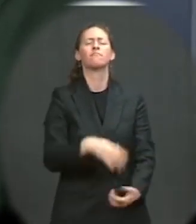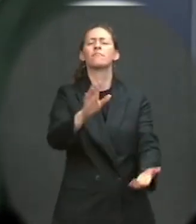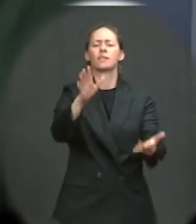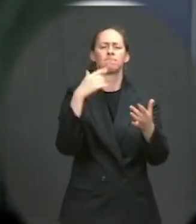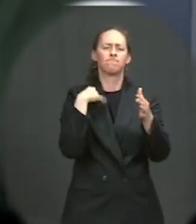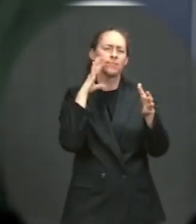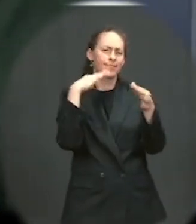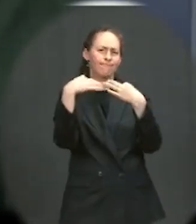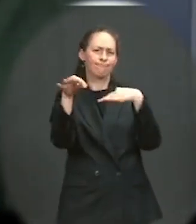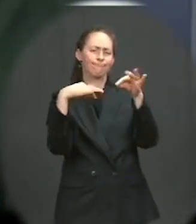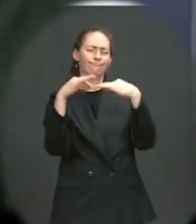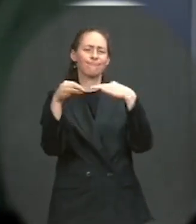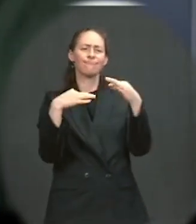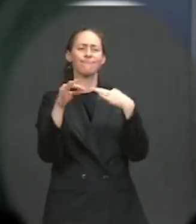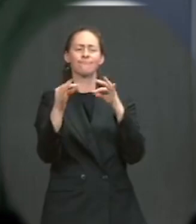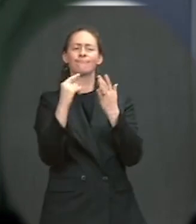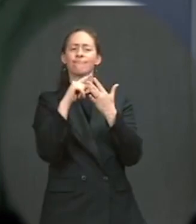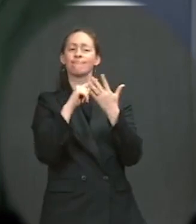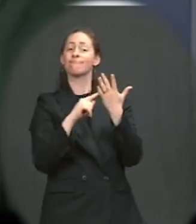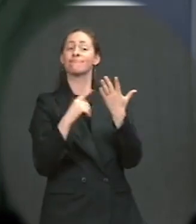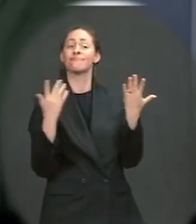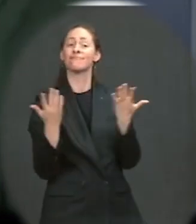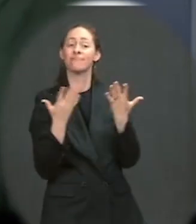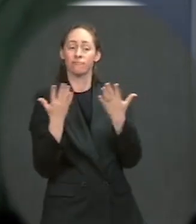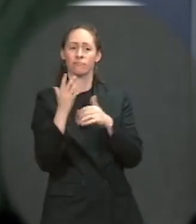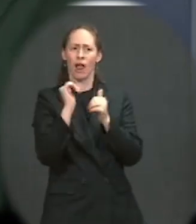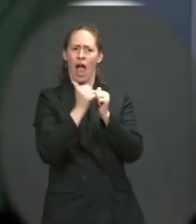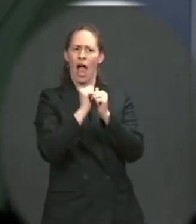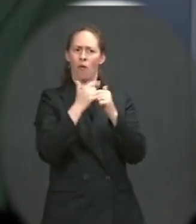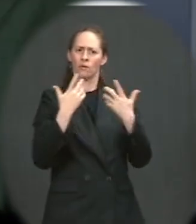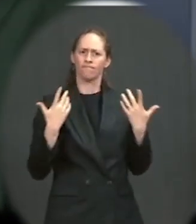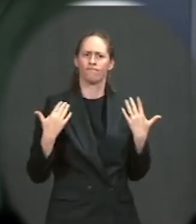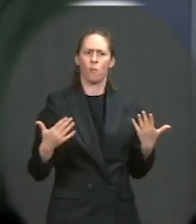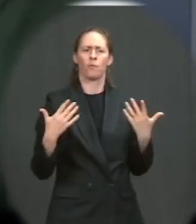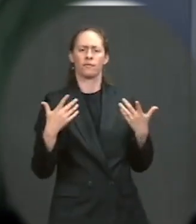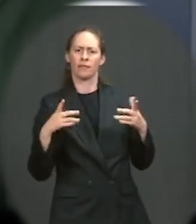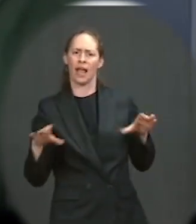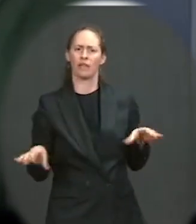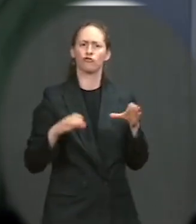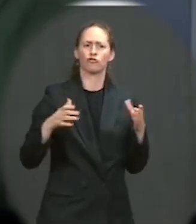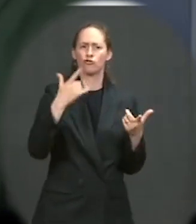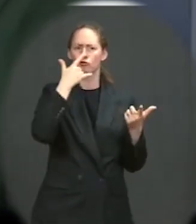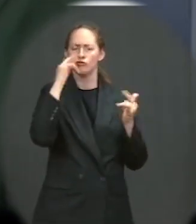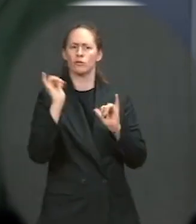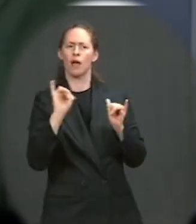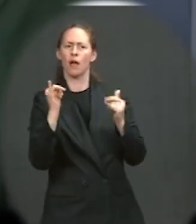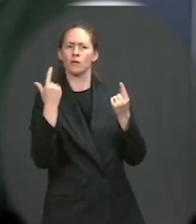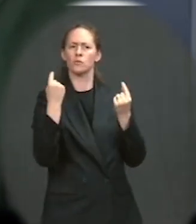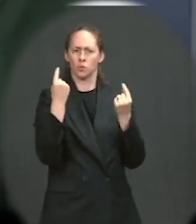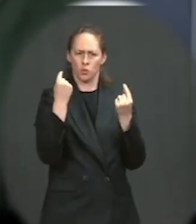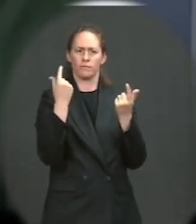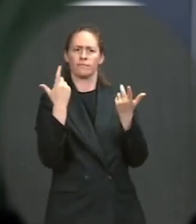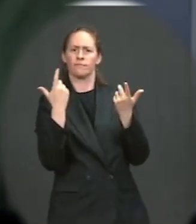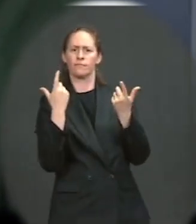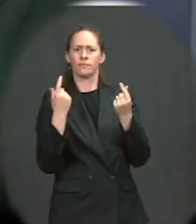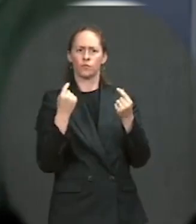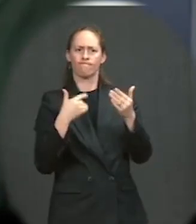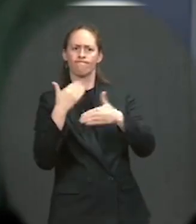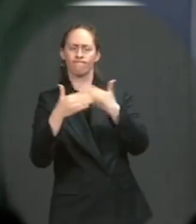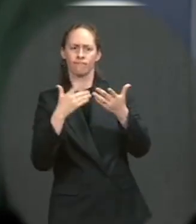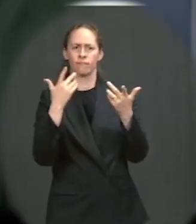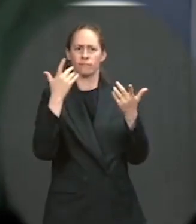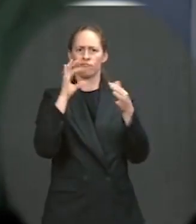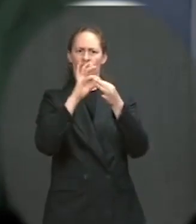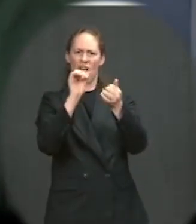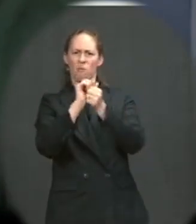One of them is an initial set of actions on gun violence, or an additional set, I should say, of steps on gun violence, which the president